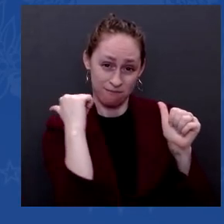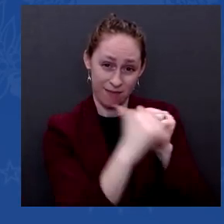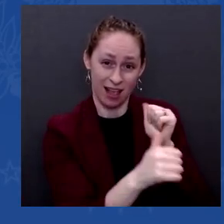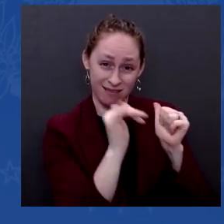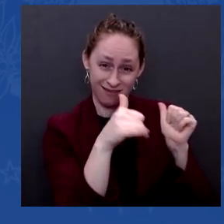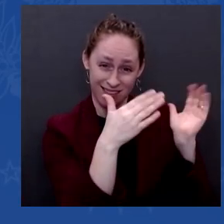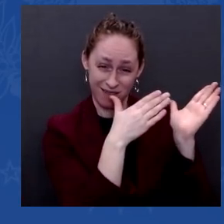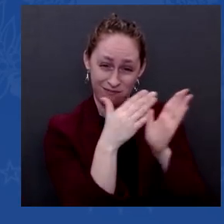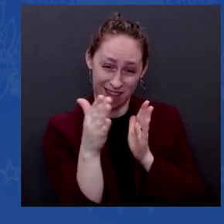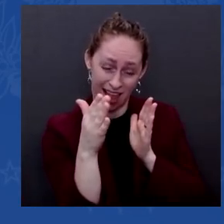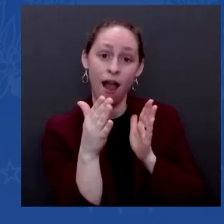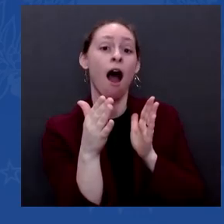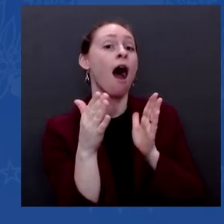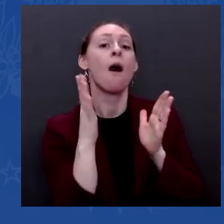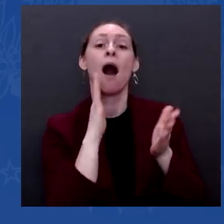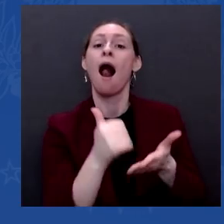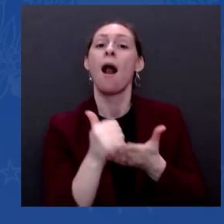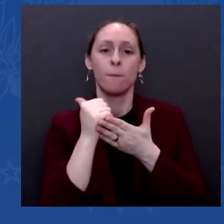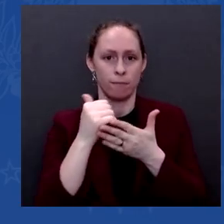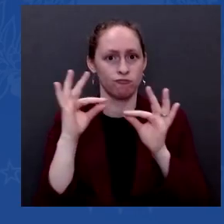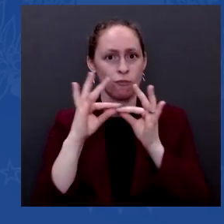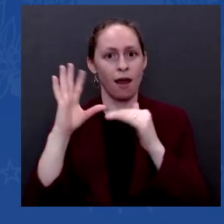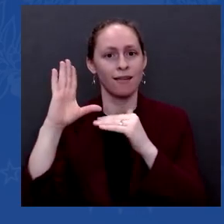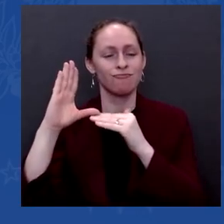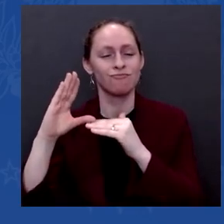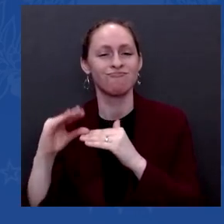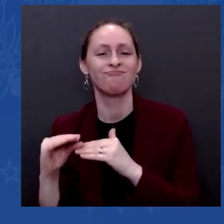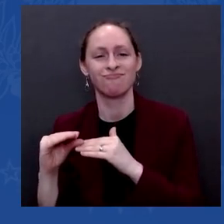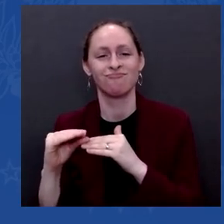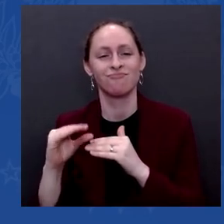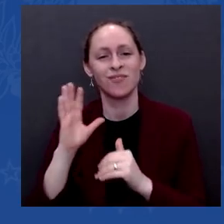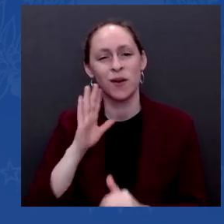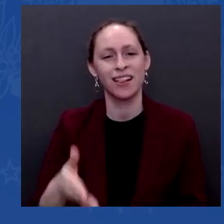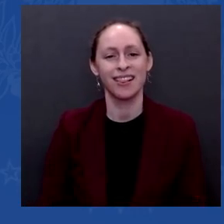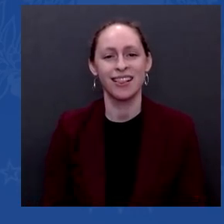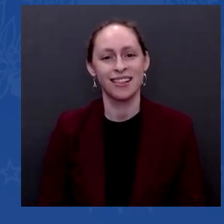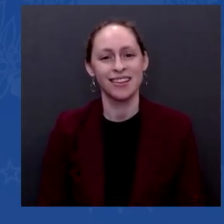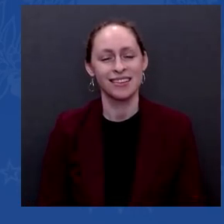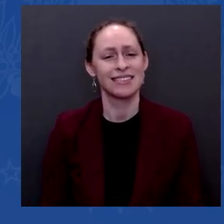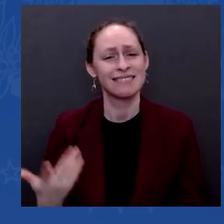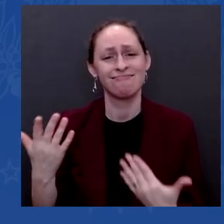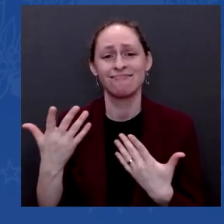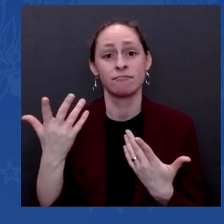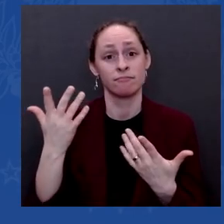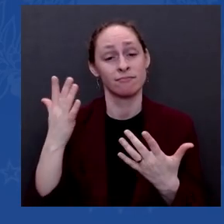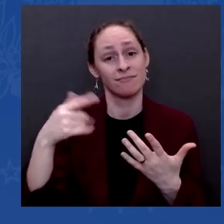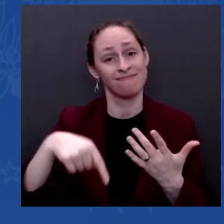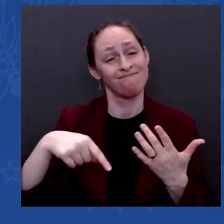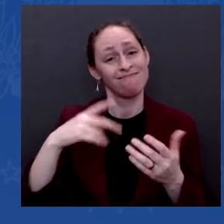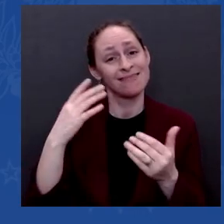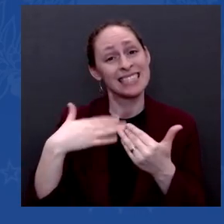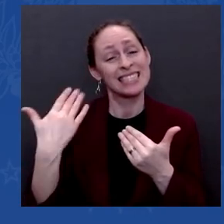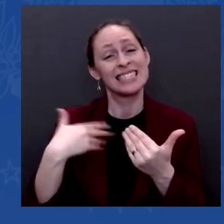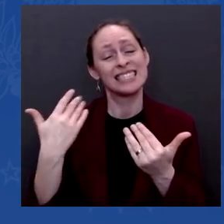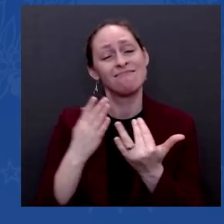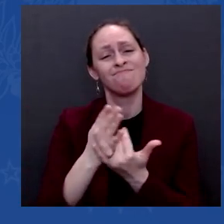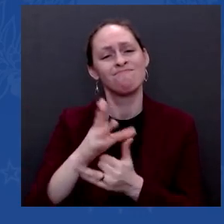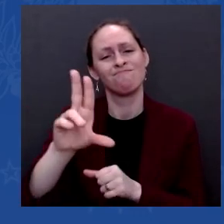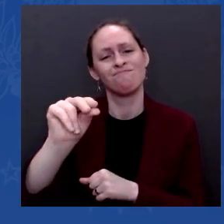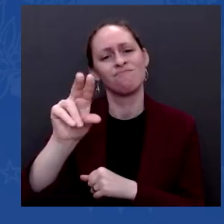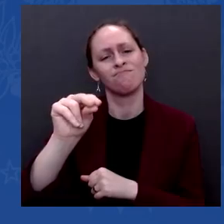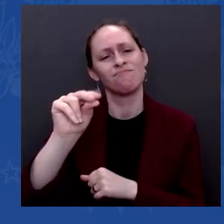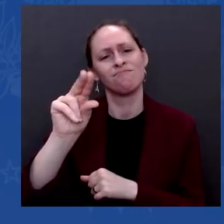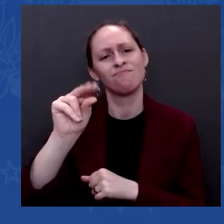It's not going to be easy, but I think we can get it done. But it's going to be painful for a lot of people in the meantime. That's why the single best way —